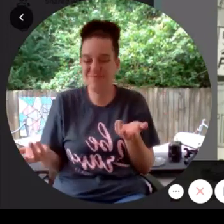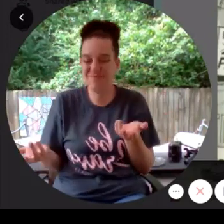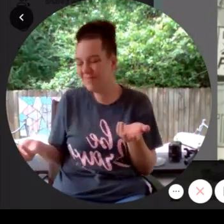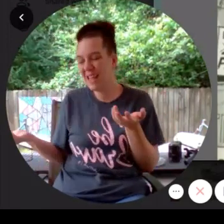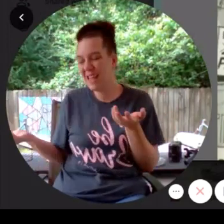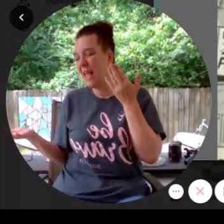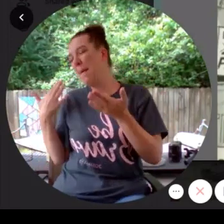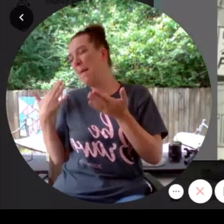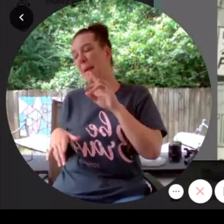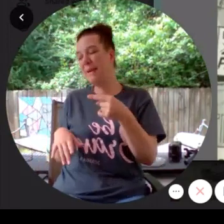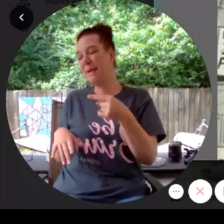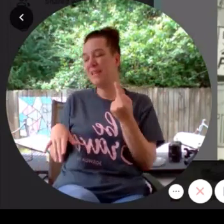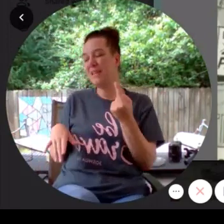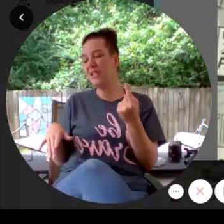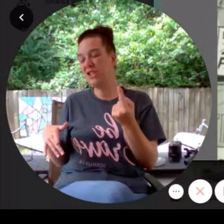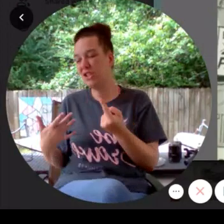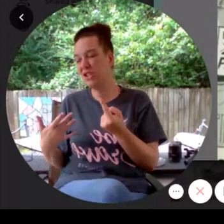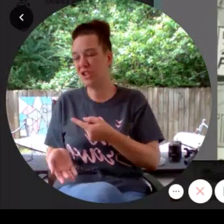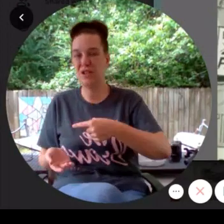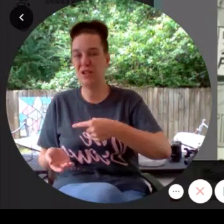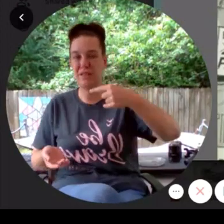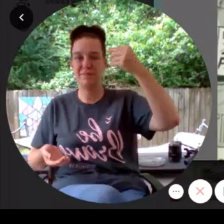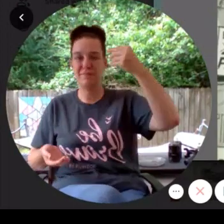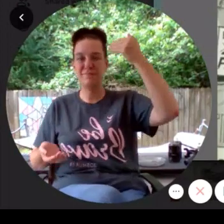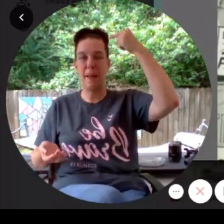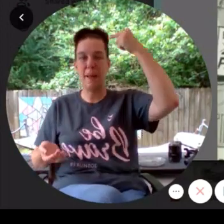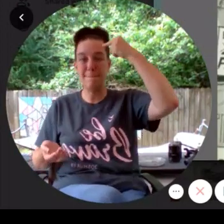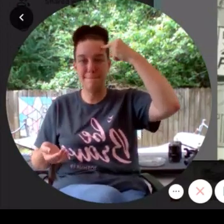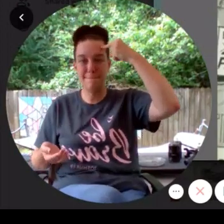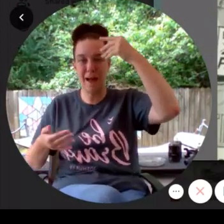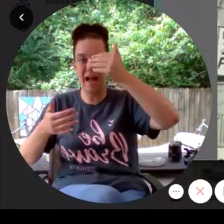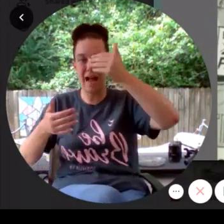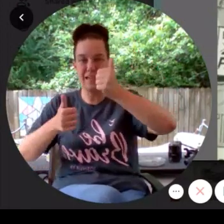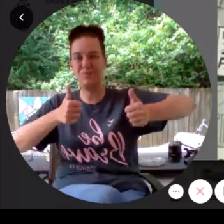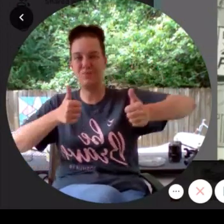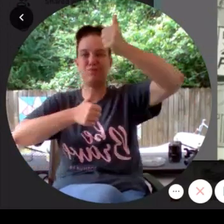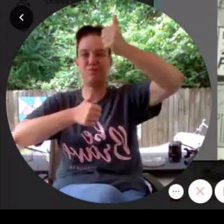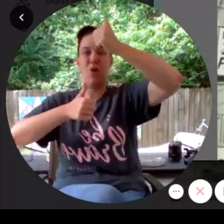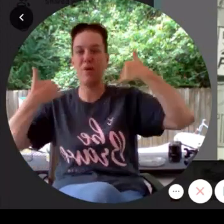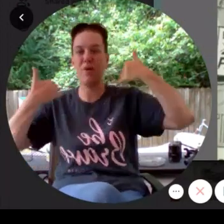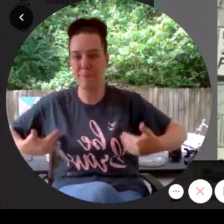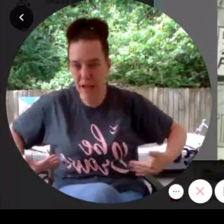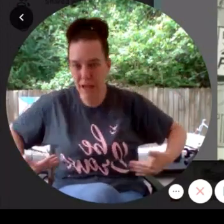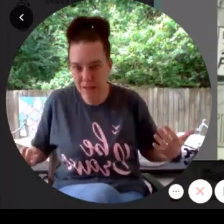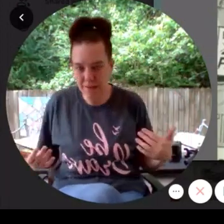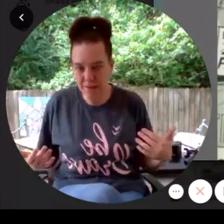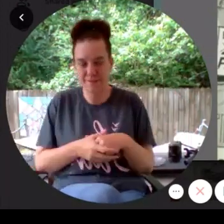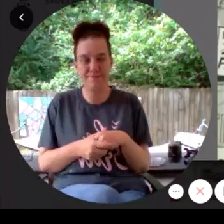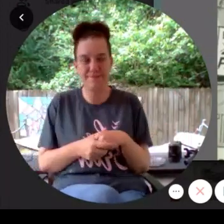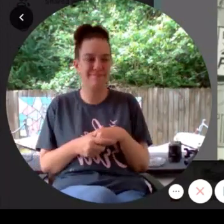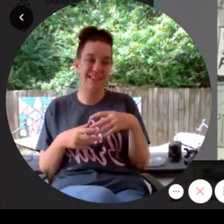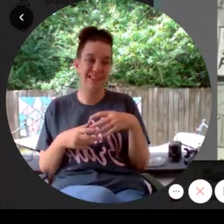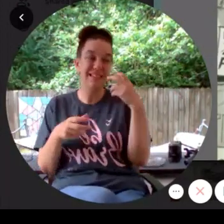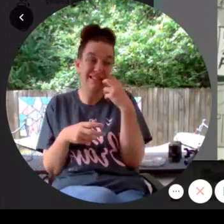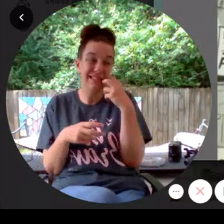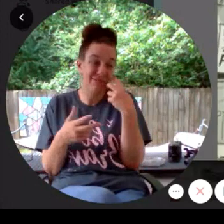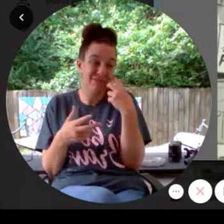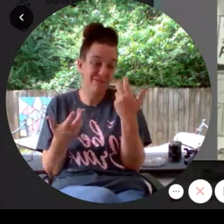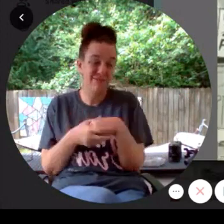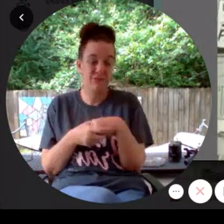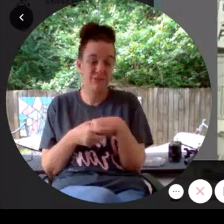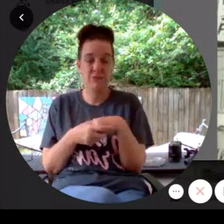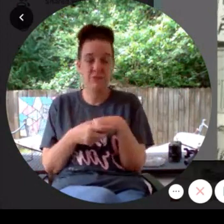Niles, I said. It's tough, said Miles. I mean, let's say we replace